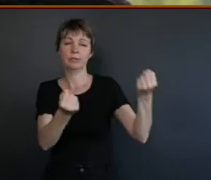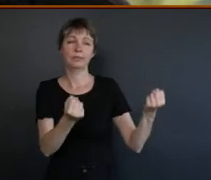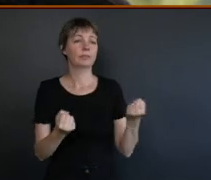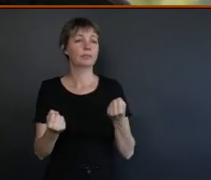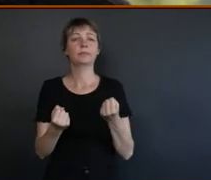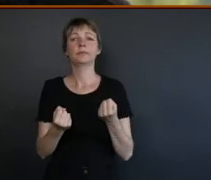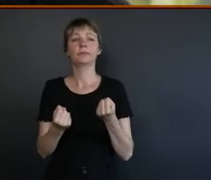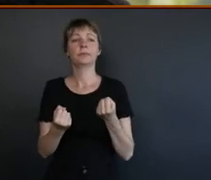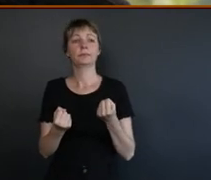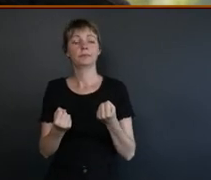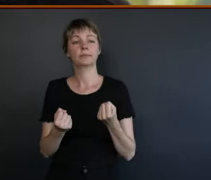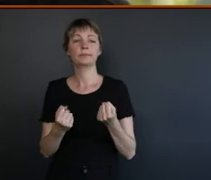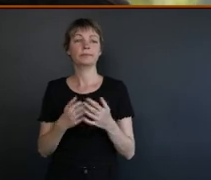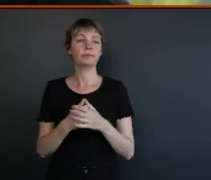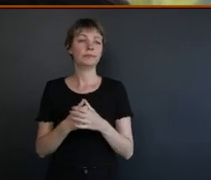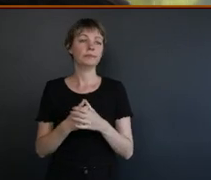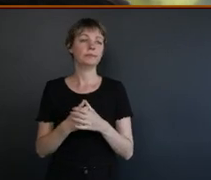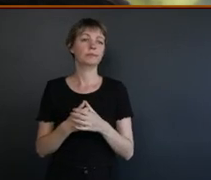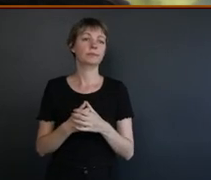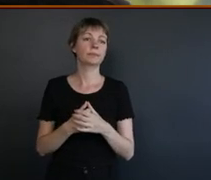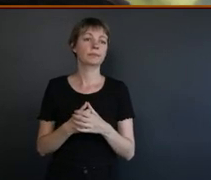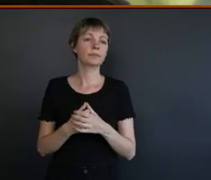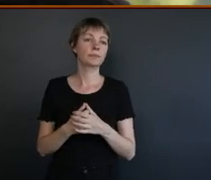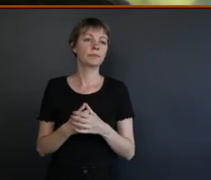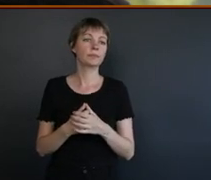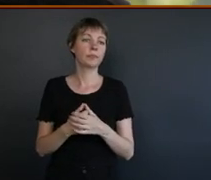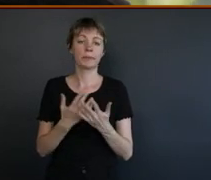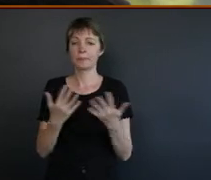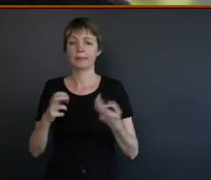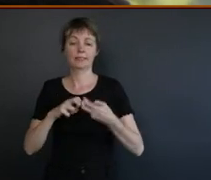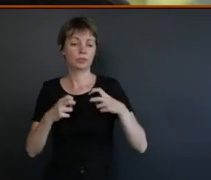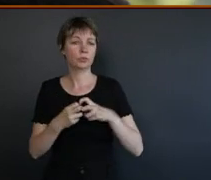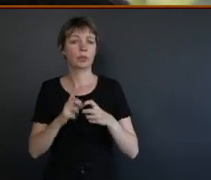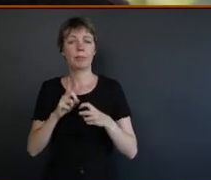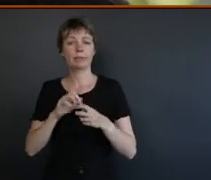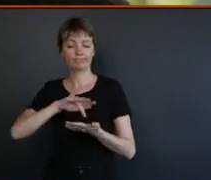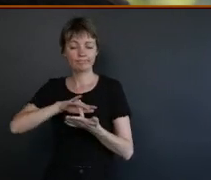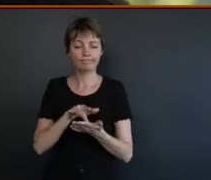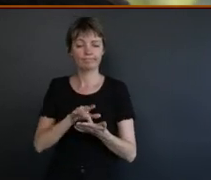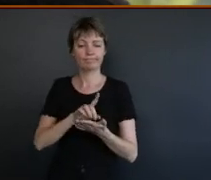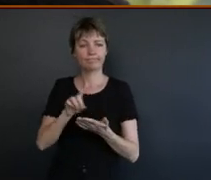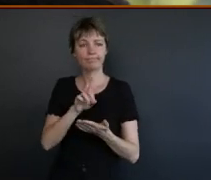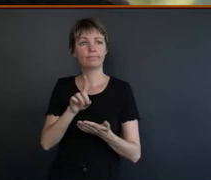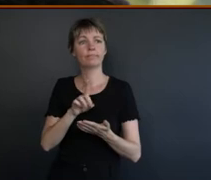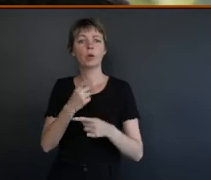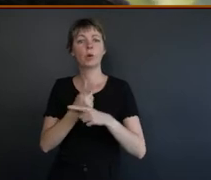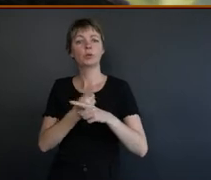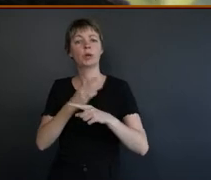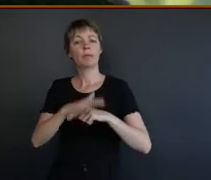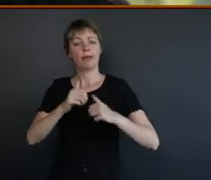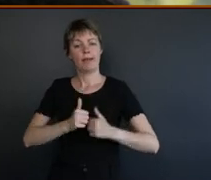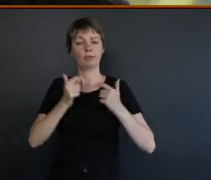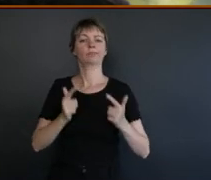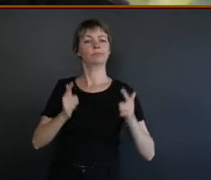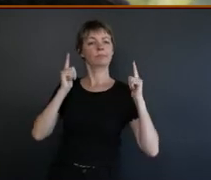these symptoms that we're talking about. But, yeah, at the crux of it all, obviously, is what we're talking about is sovereignty